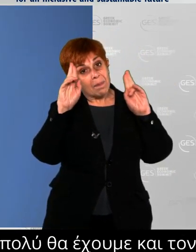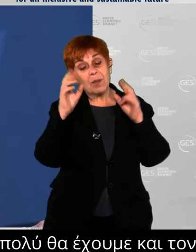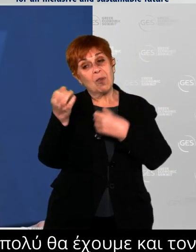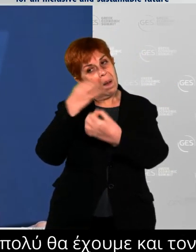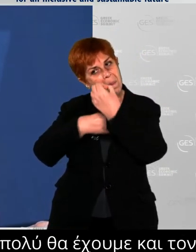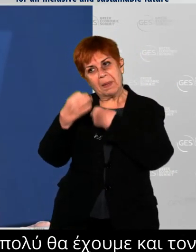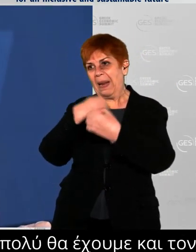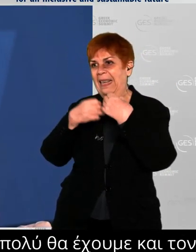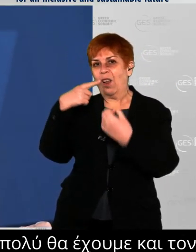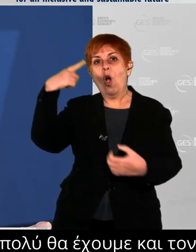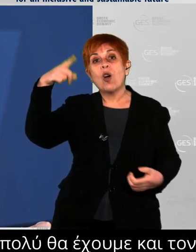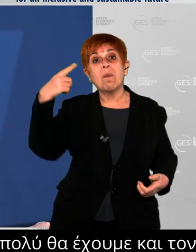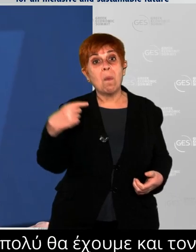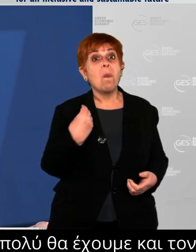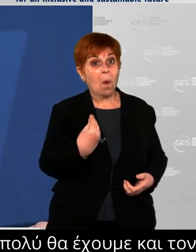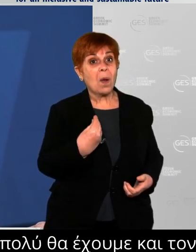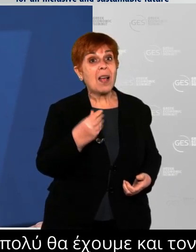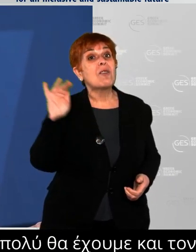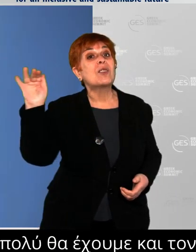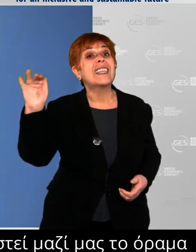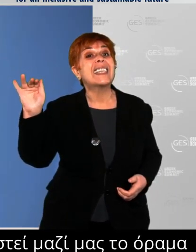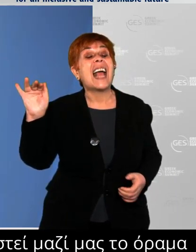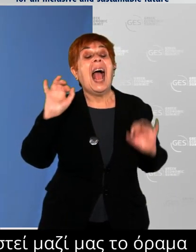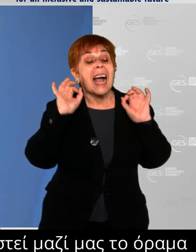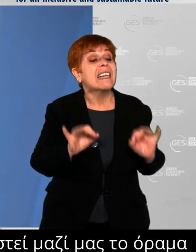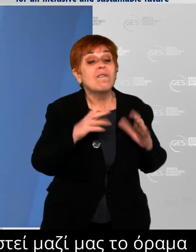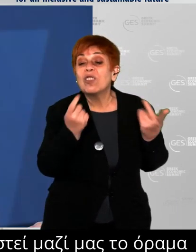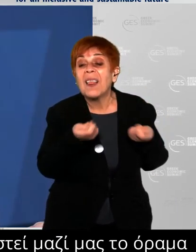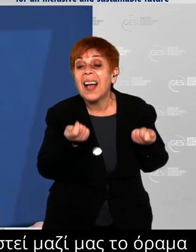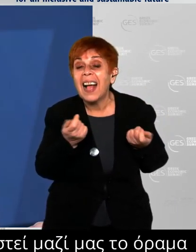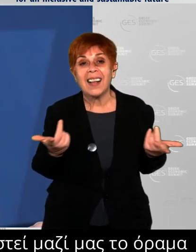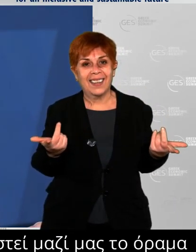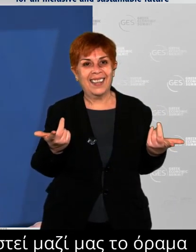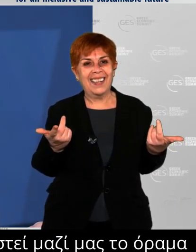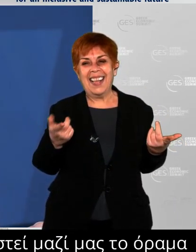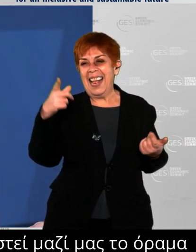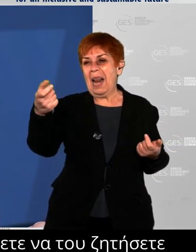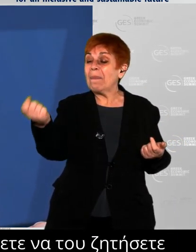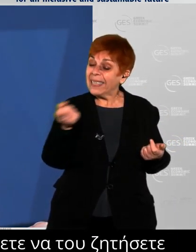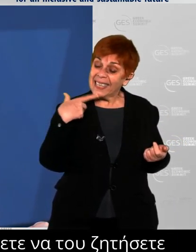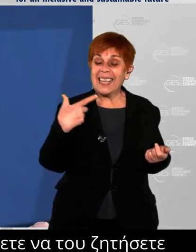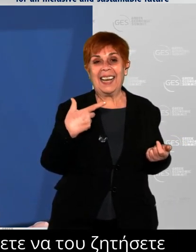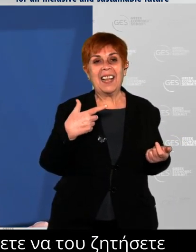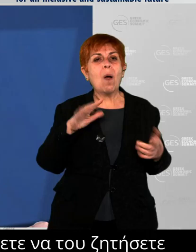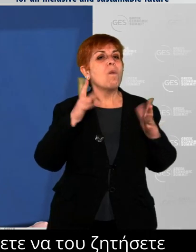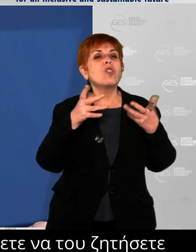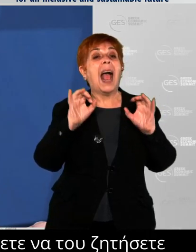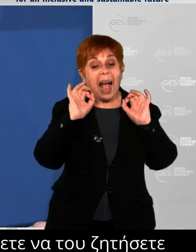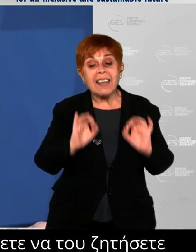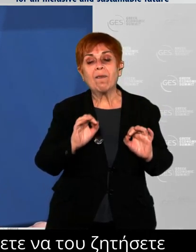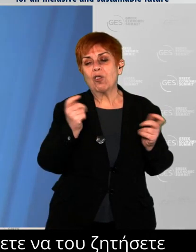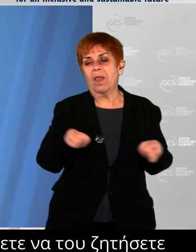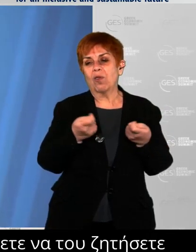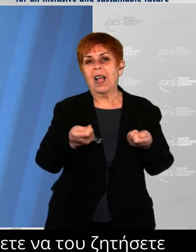what's next. You should ask him to give his point spread on how he's going to how he's going to exceed the strong accomplishments